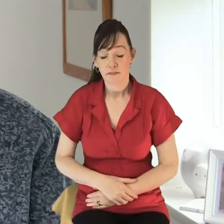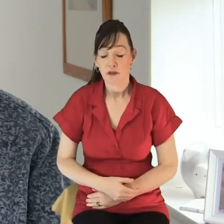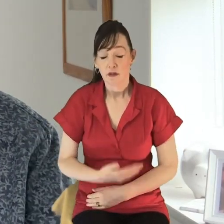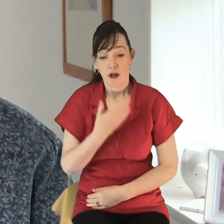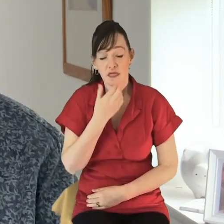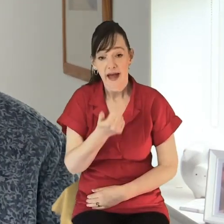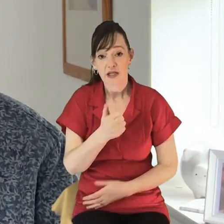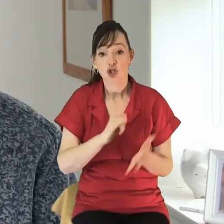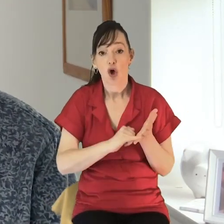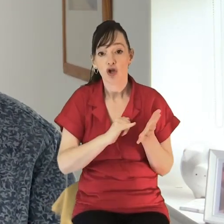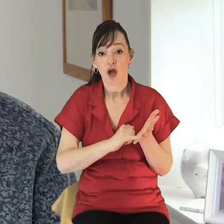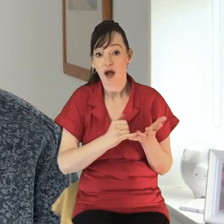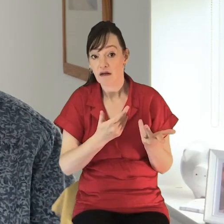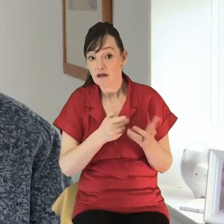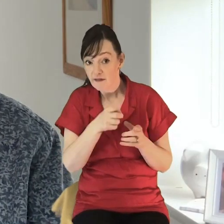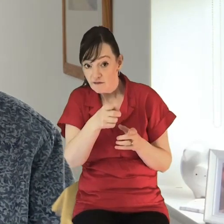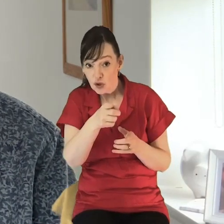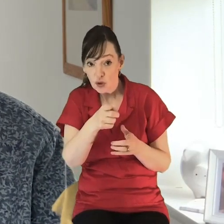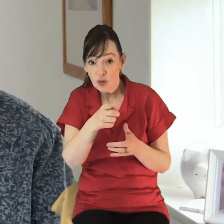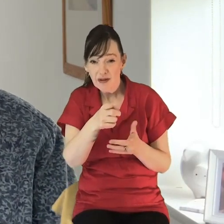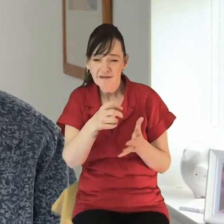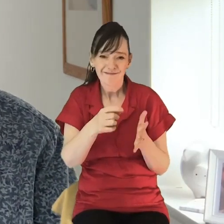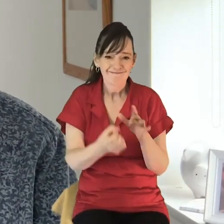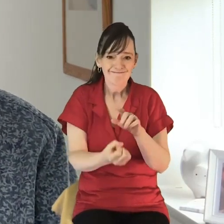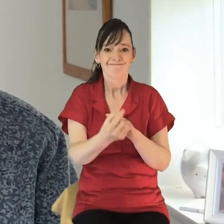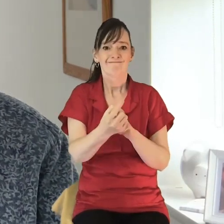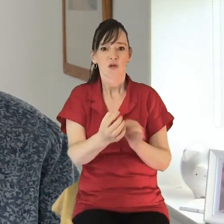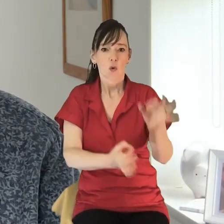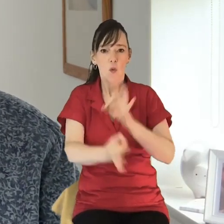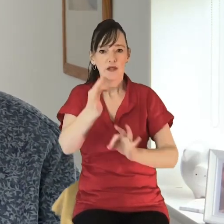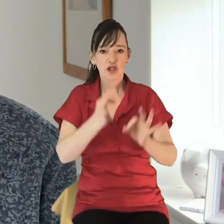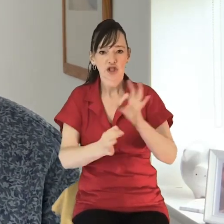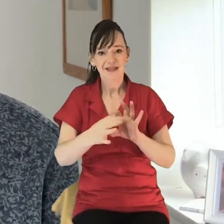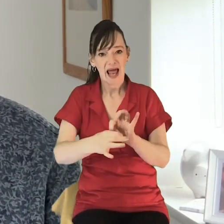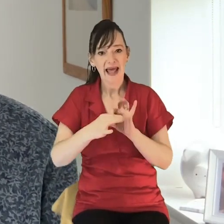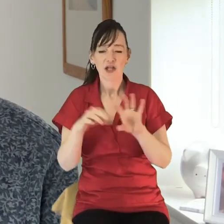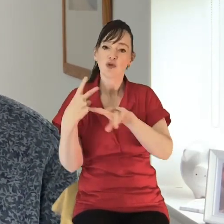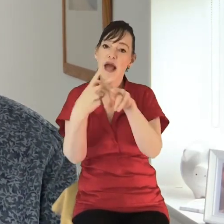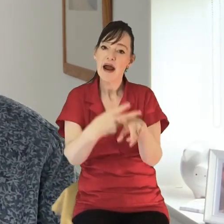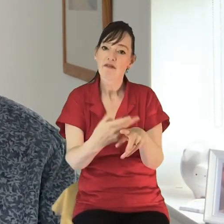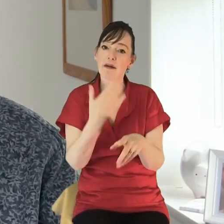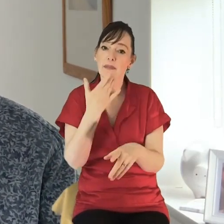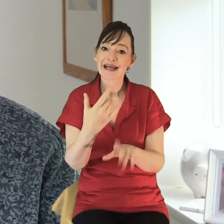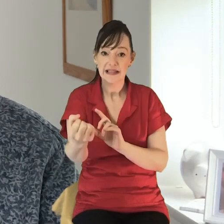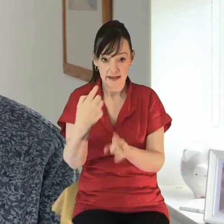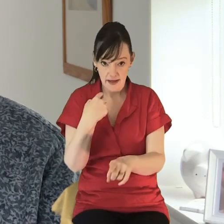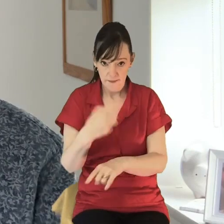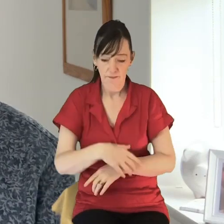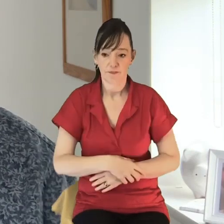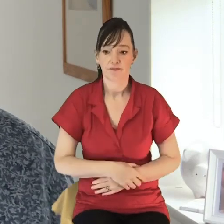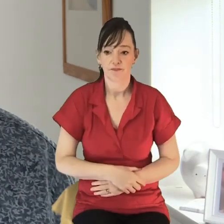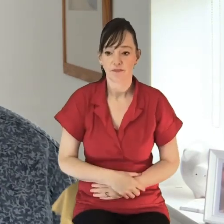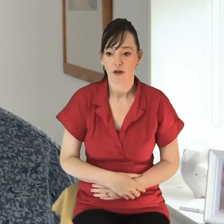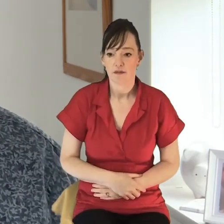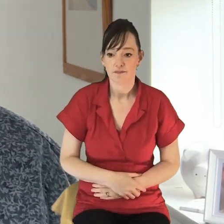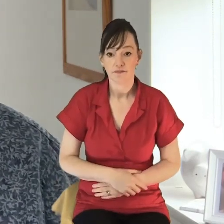of caring have raised issues for you, again, you can send in questions and we'll do our best to get around some of those later on in the seminar. Now,